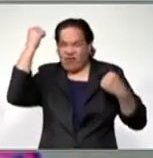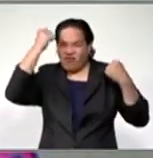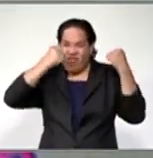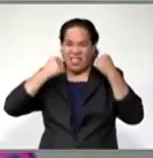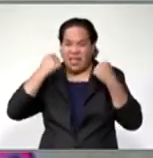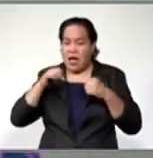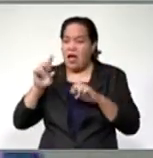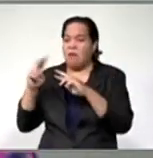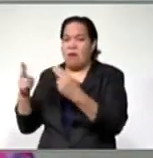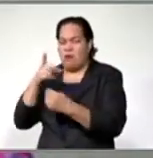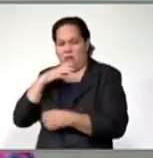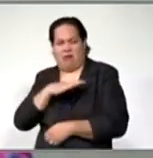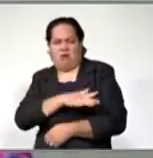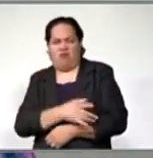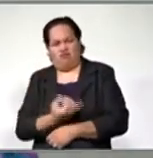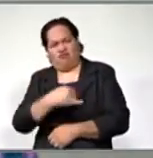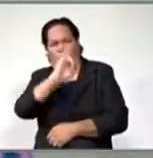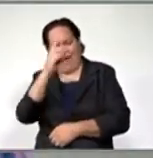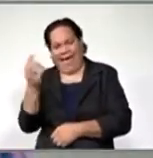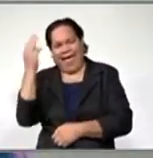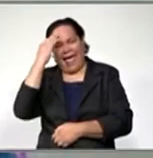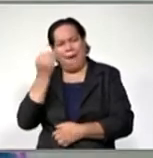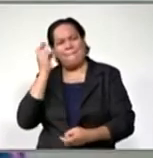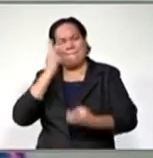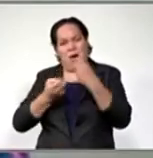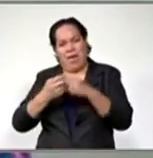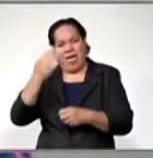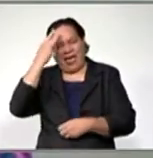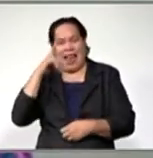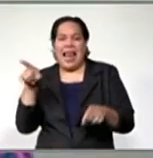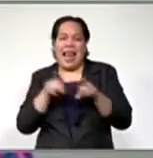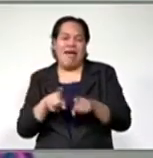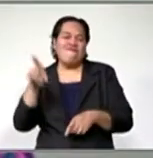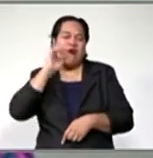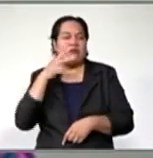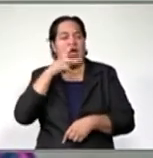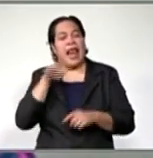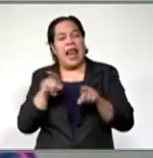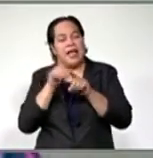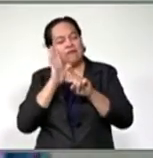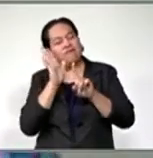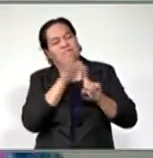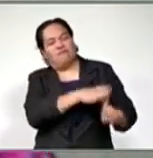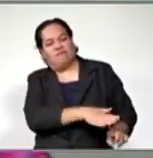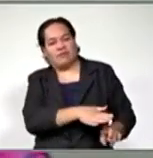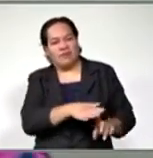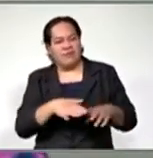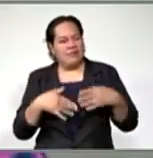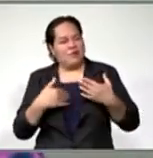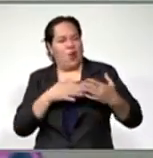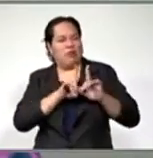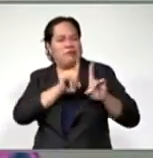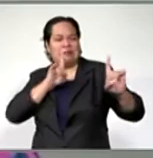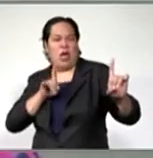we immediately say there's something wrong with her head or his head, you know, and things like that. And it's looked down upon, and people try to distance